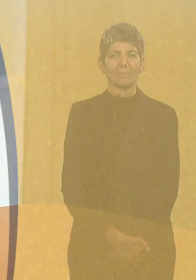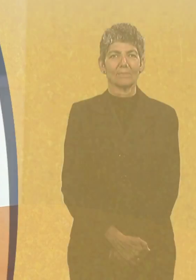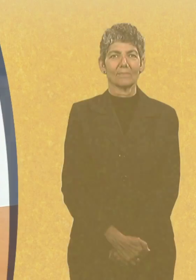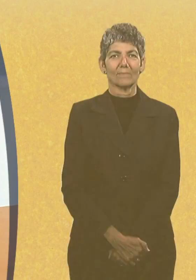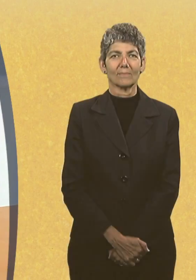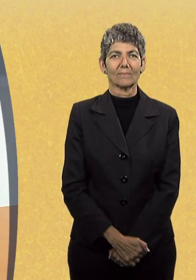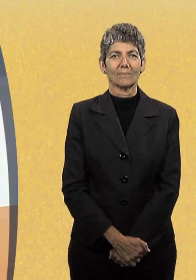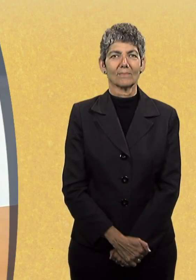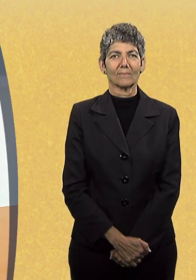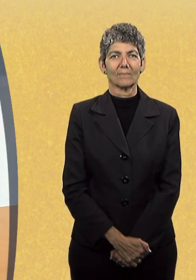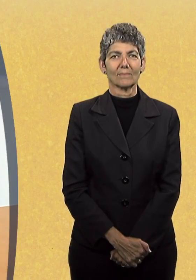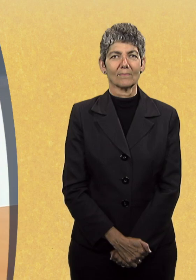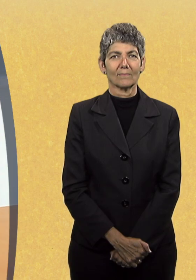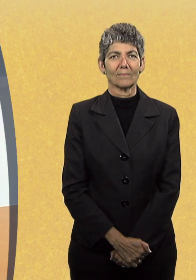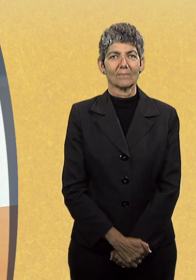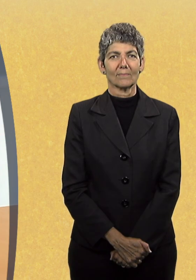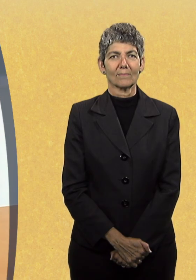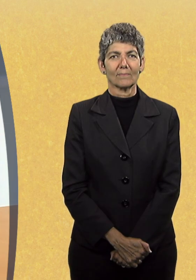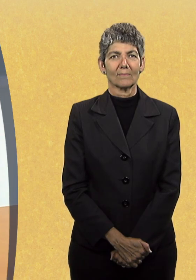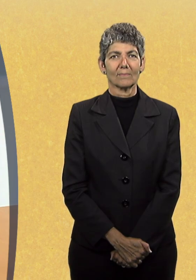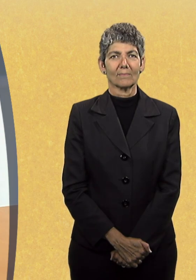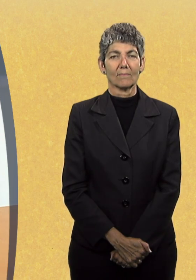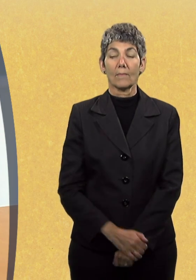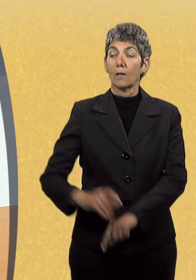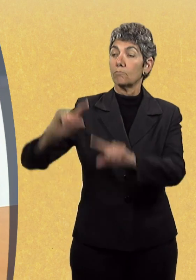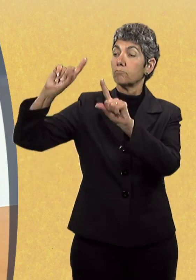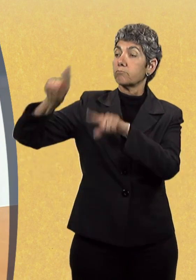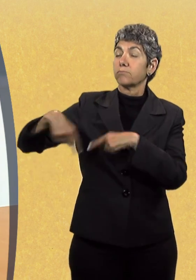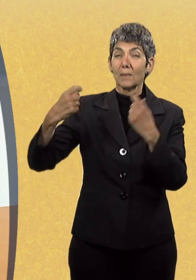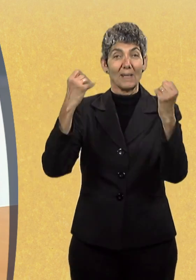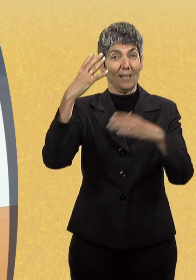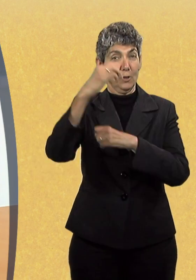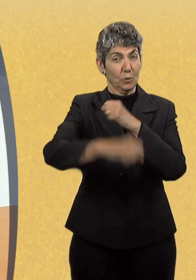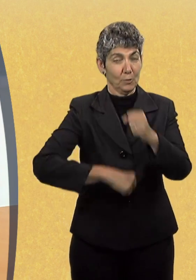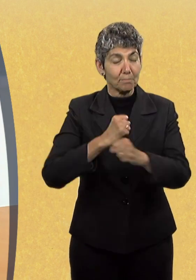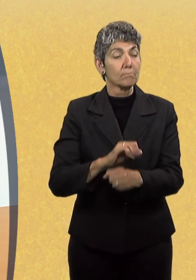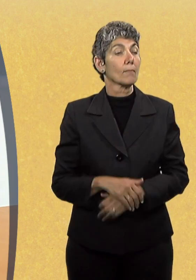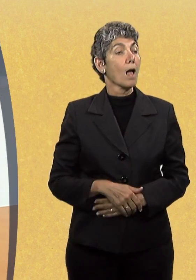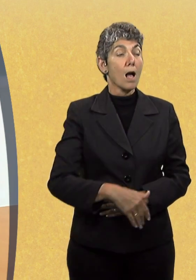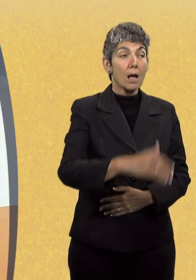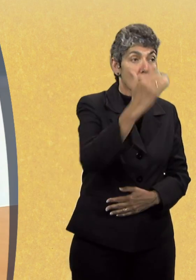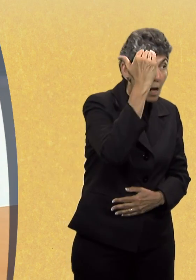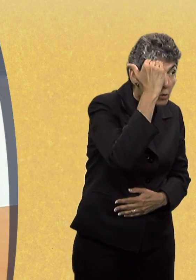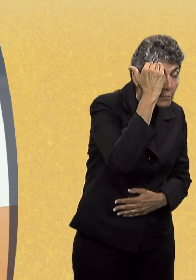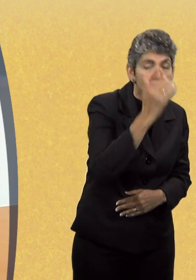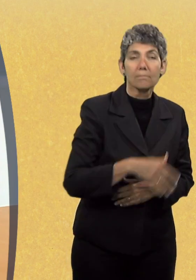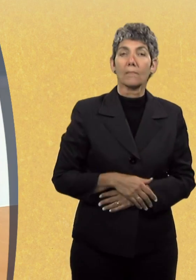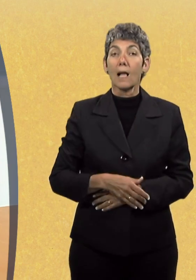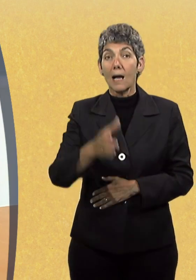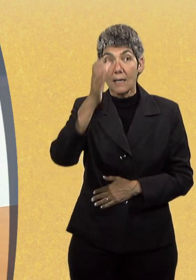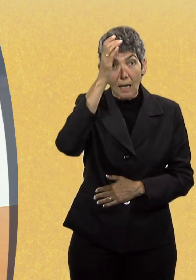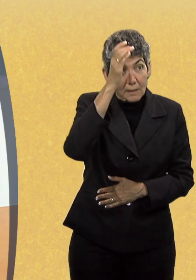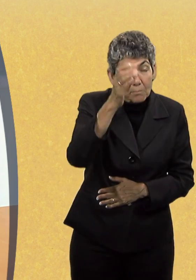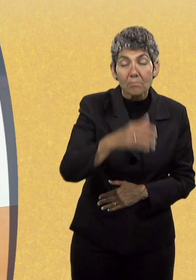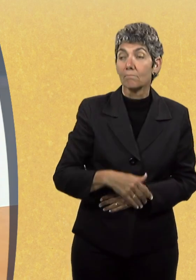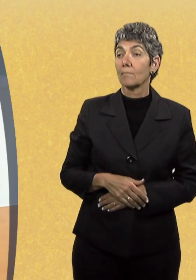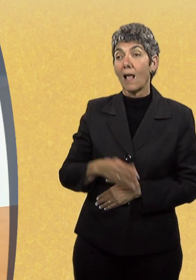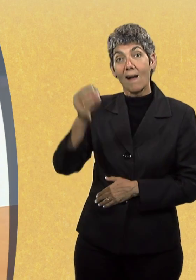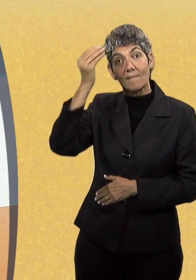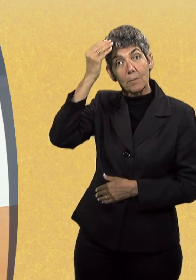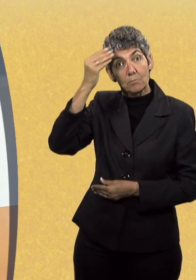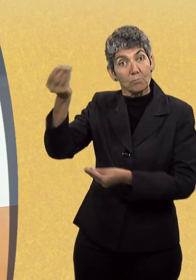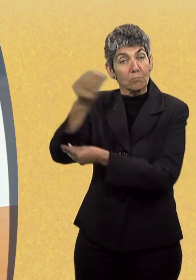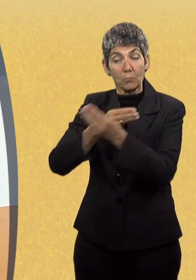For decades, we have studied how knowledge comes into the human brain through sound,